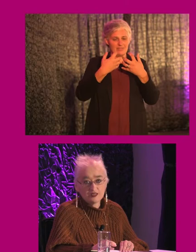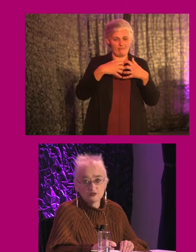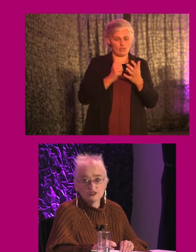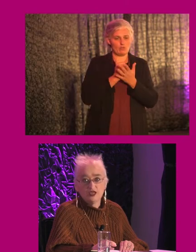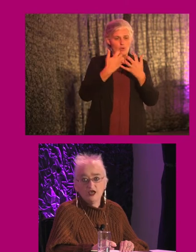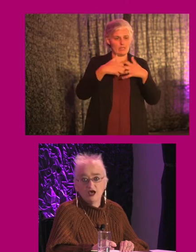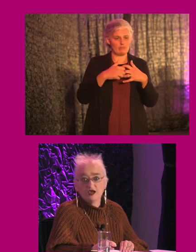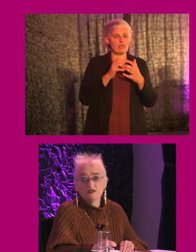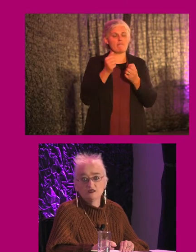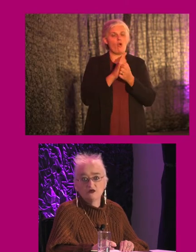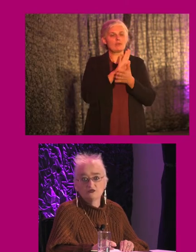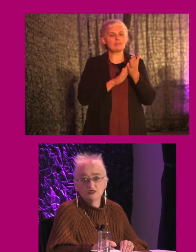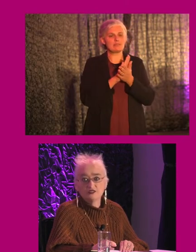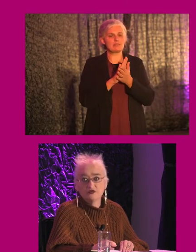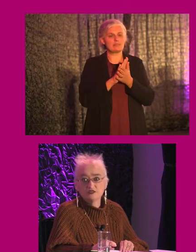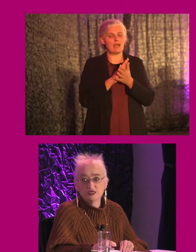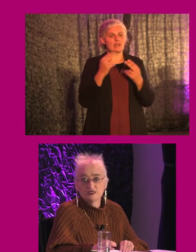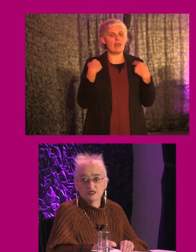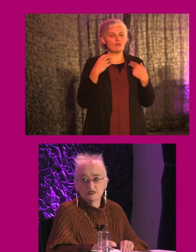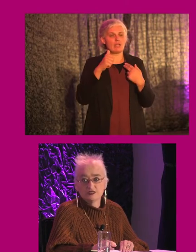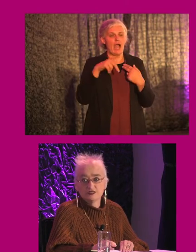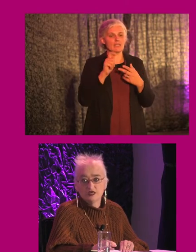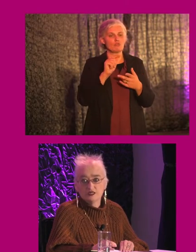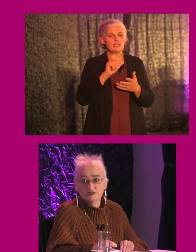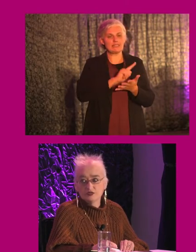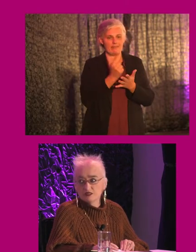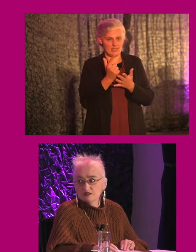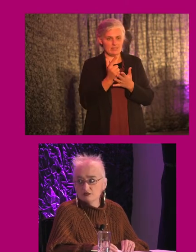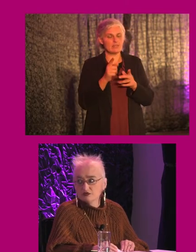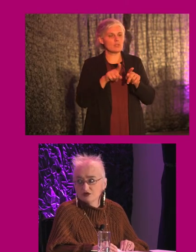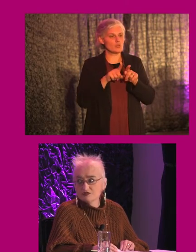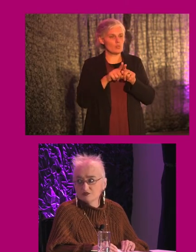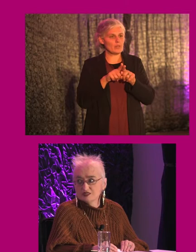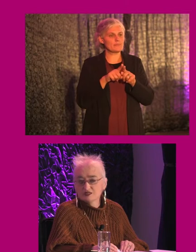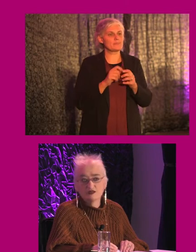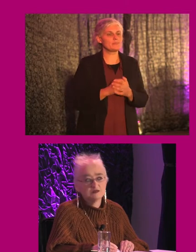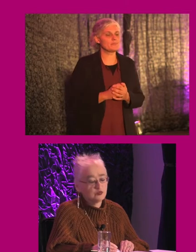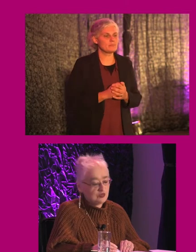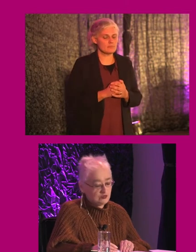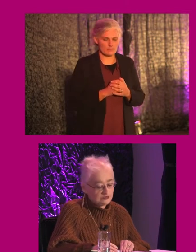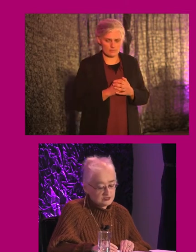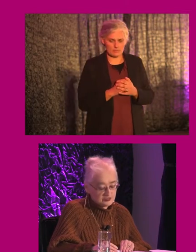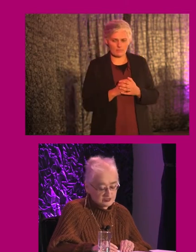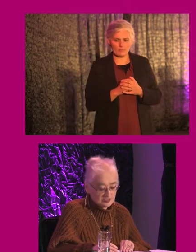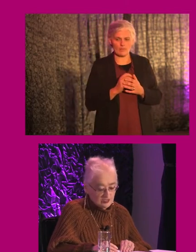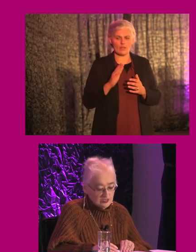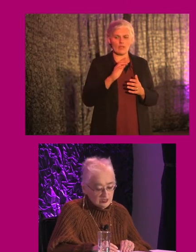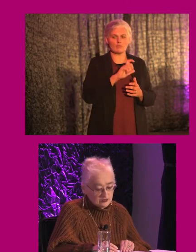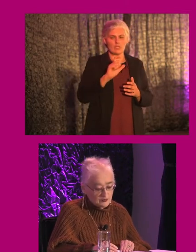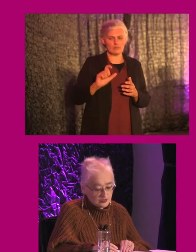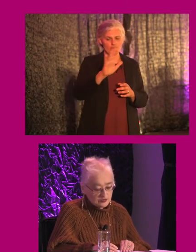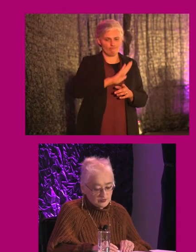Sign Language Act of 2017. And I think that's something that local authorities in particular, and other agencies are